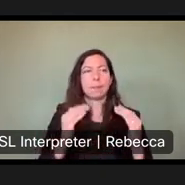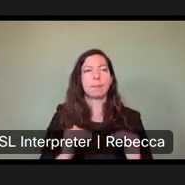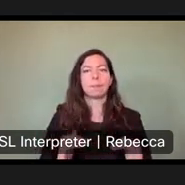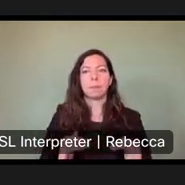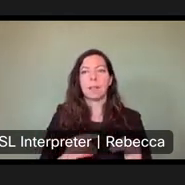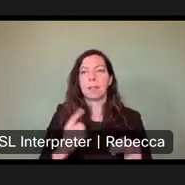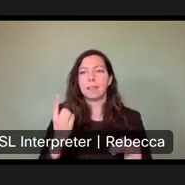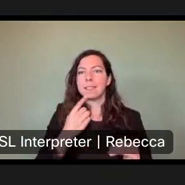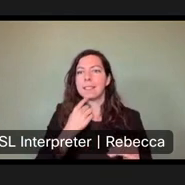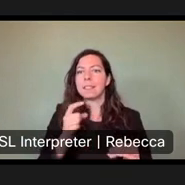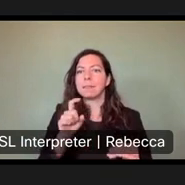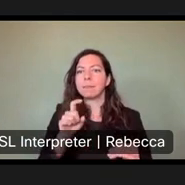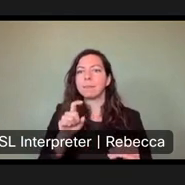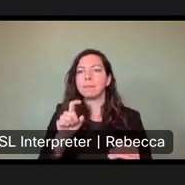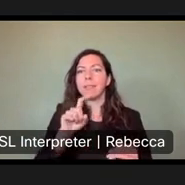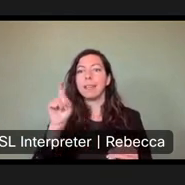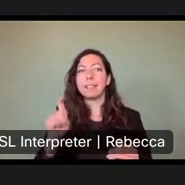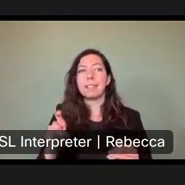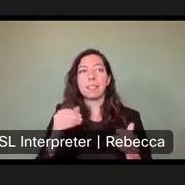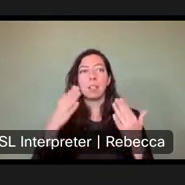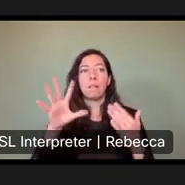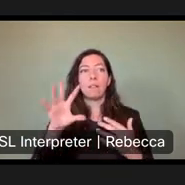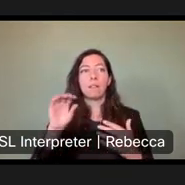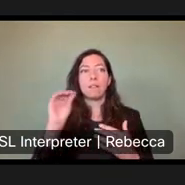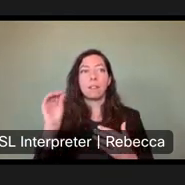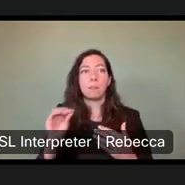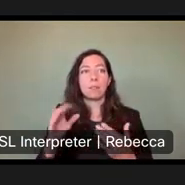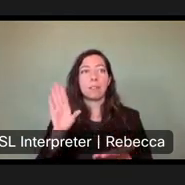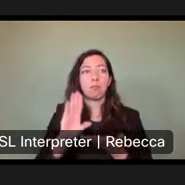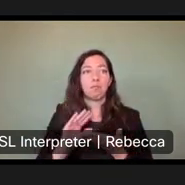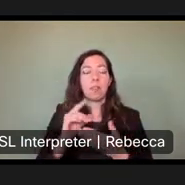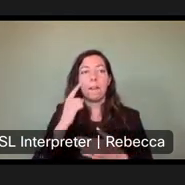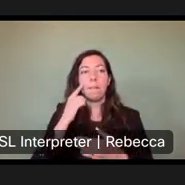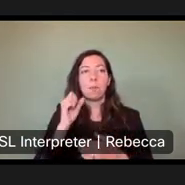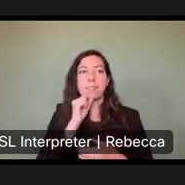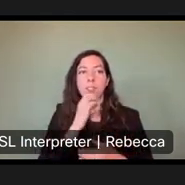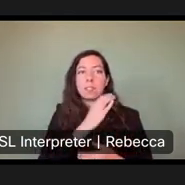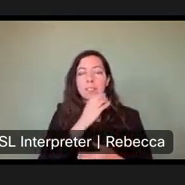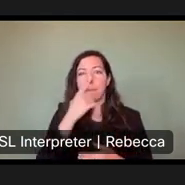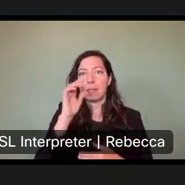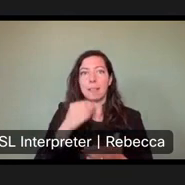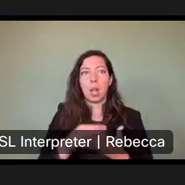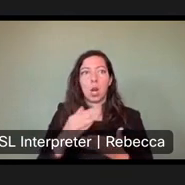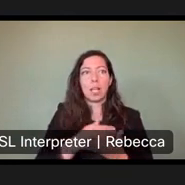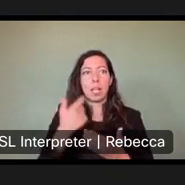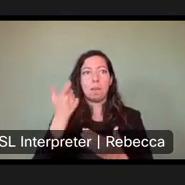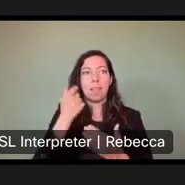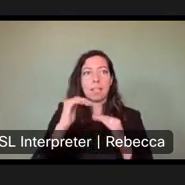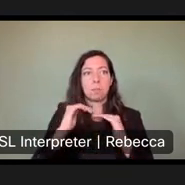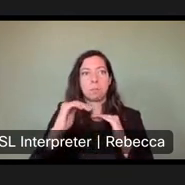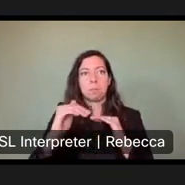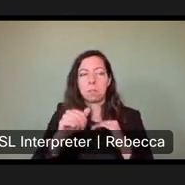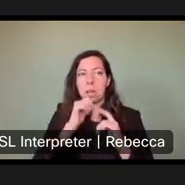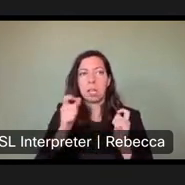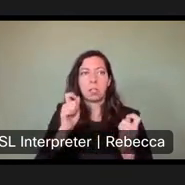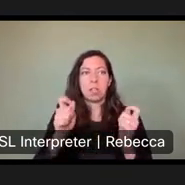discount for seniors. Many of our seniors are on fixed incomes. And want to be able to afford the new fees.